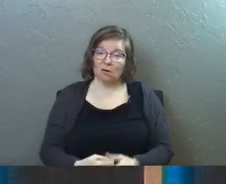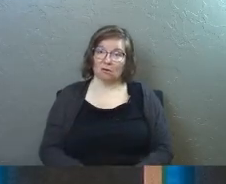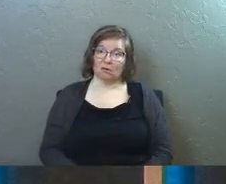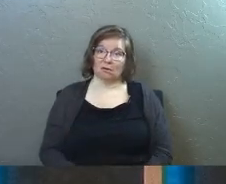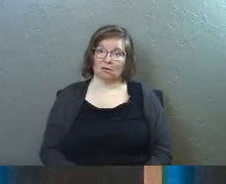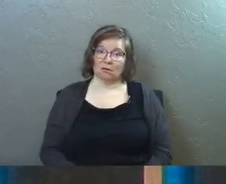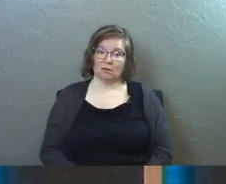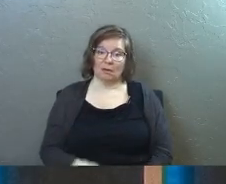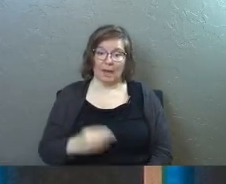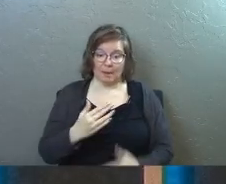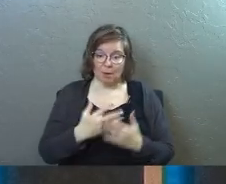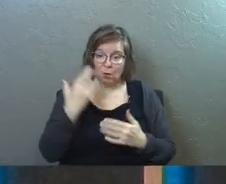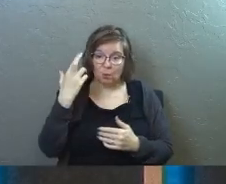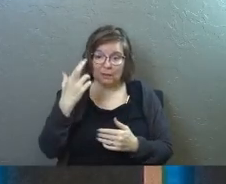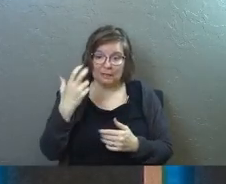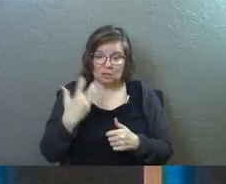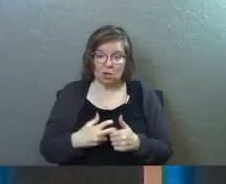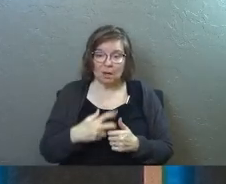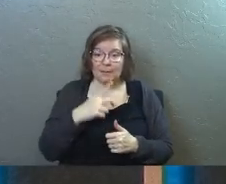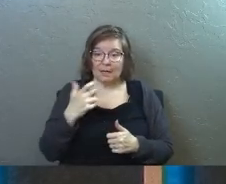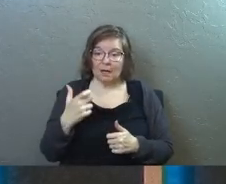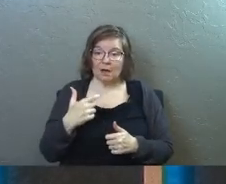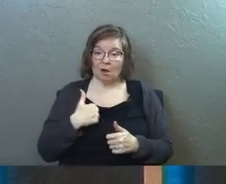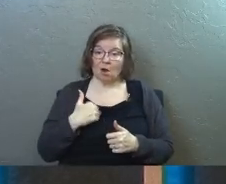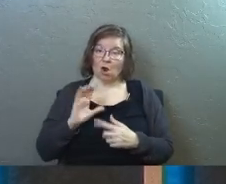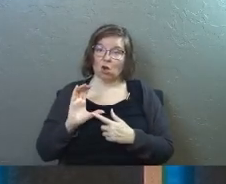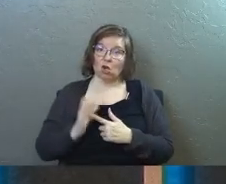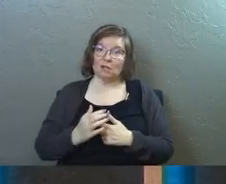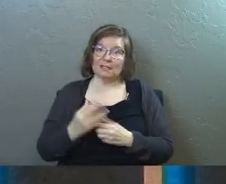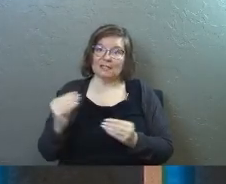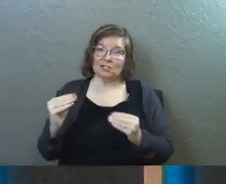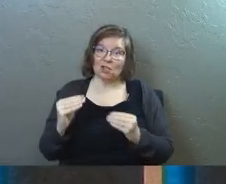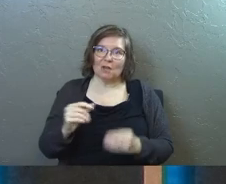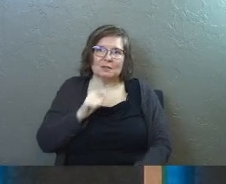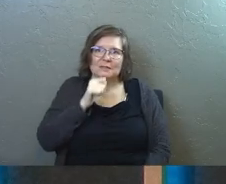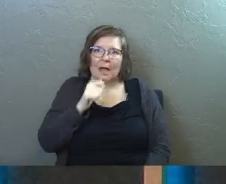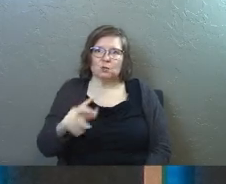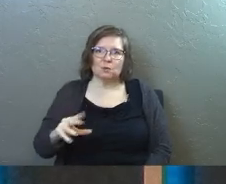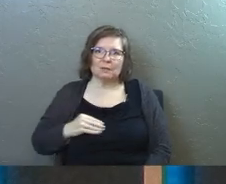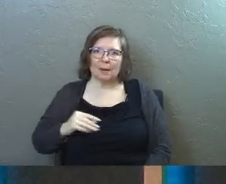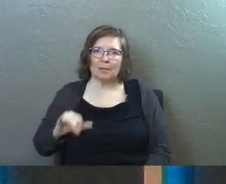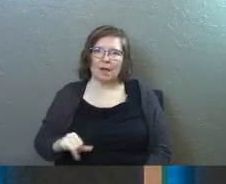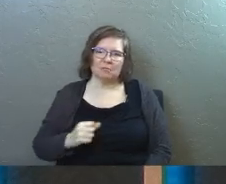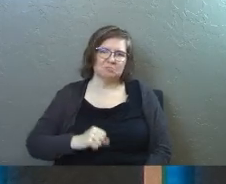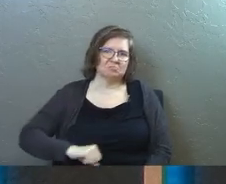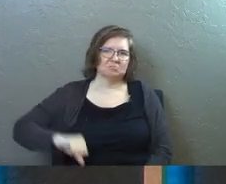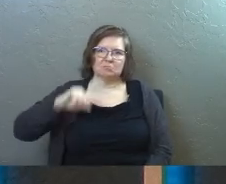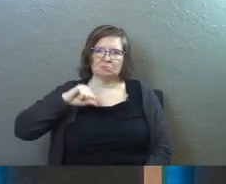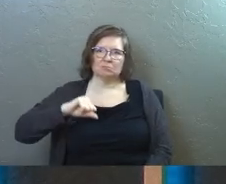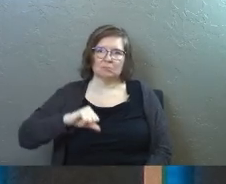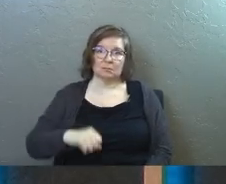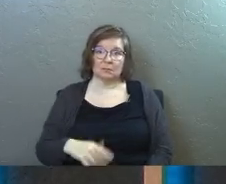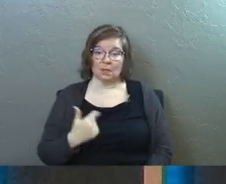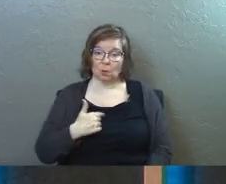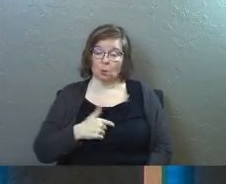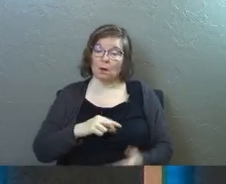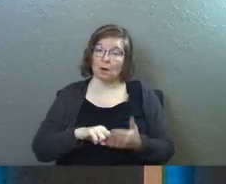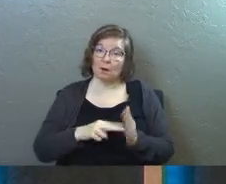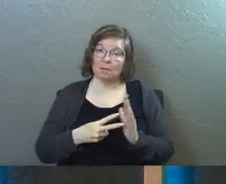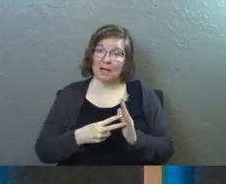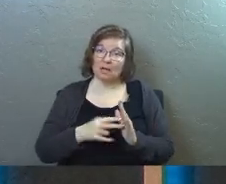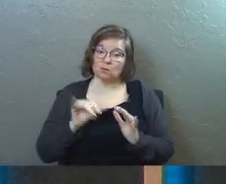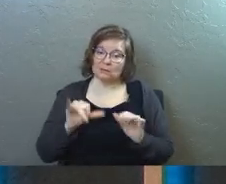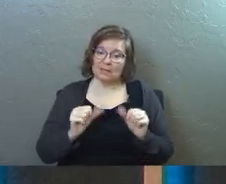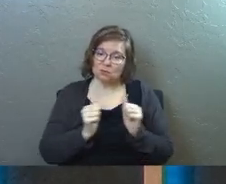and part of the reason it's such hard work is because our cultures taught us not to we're meant